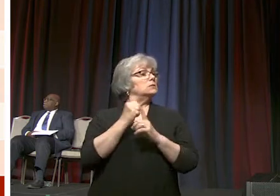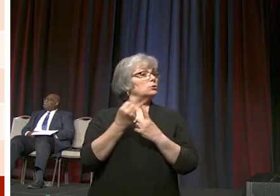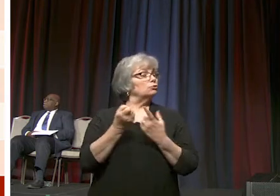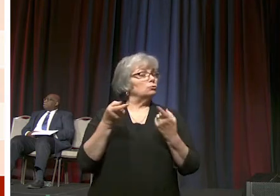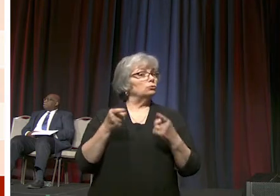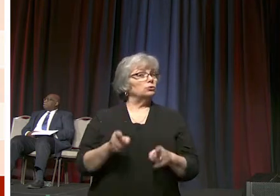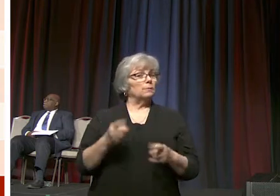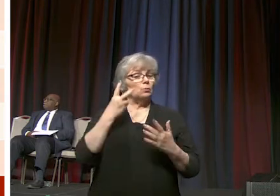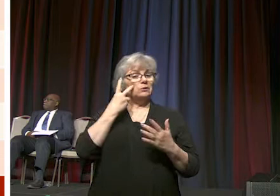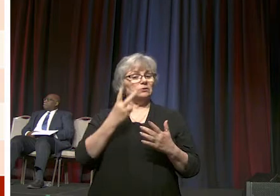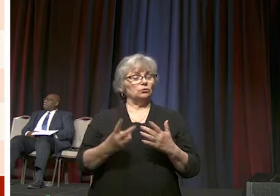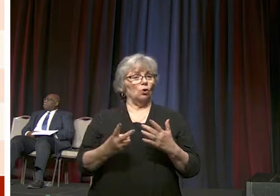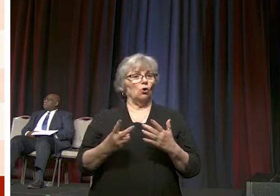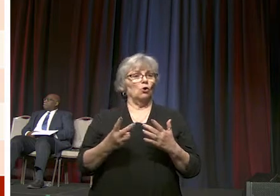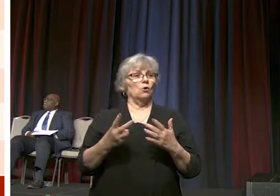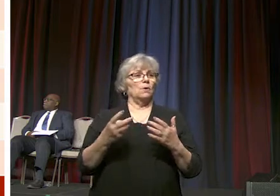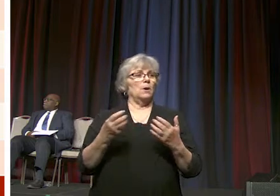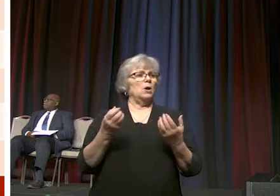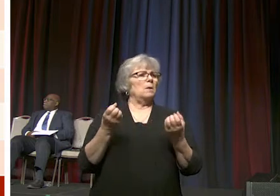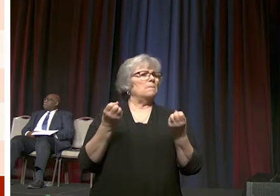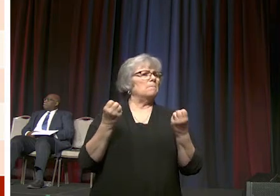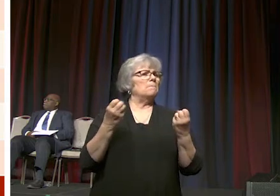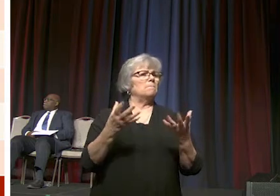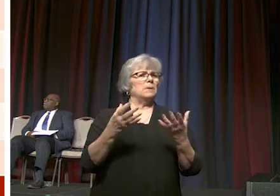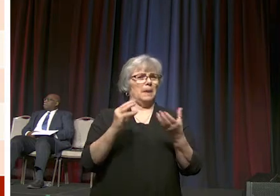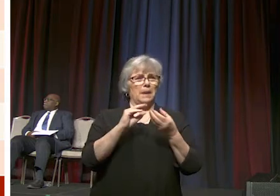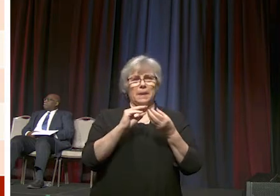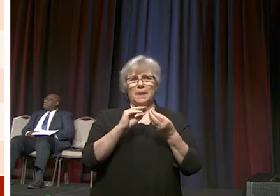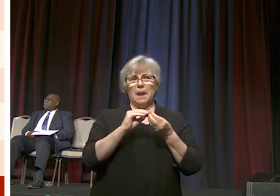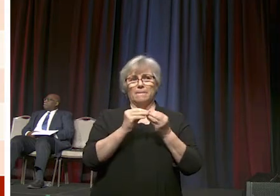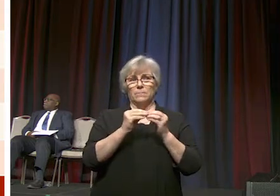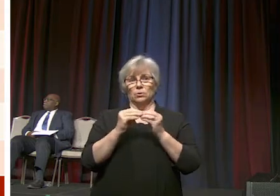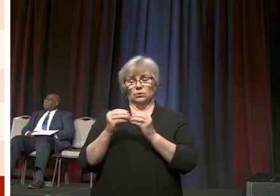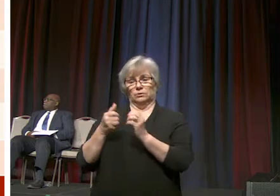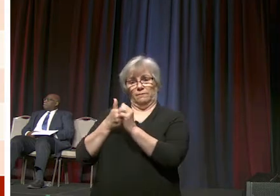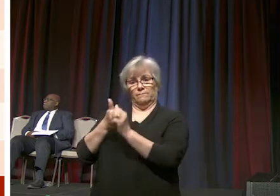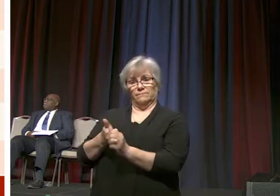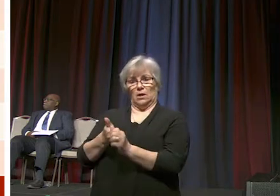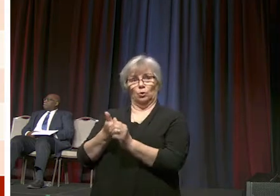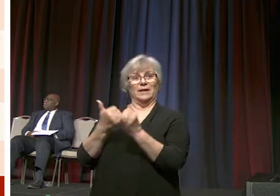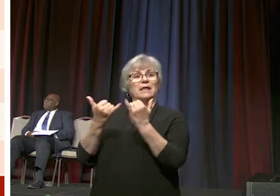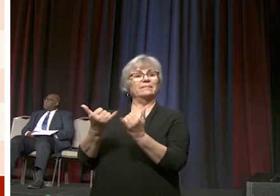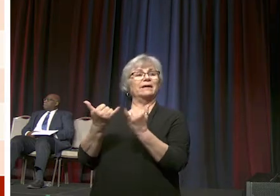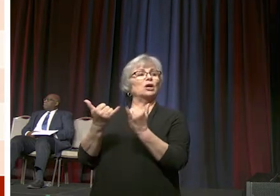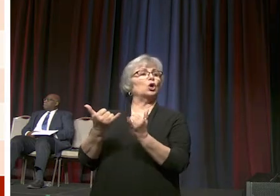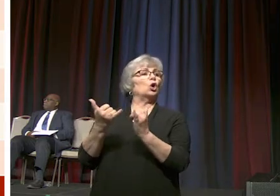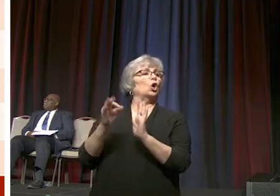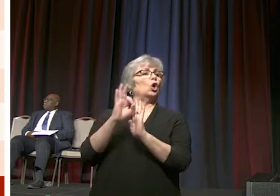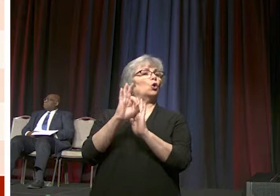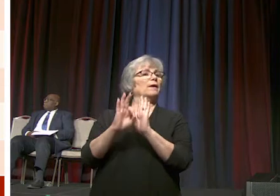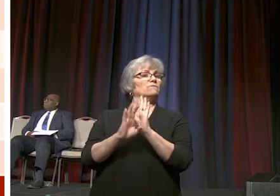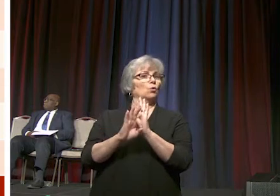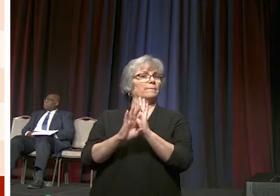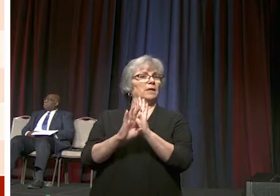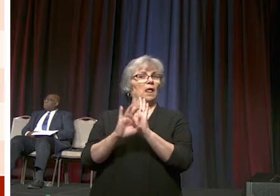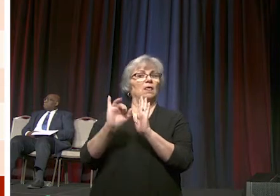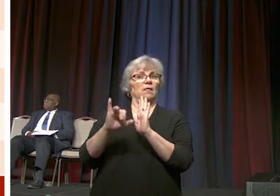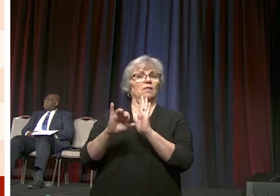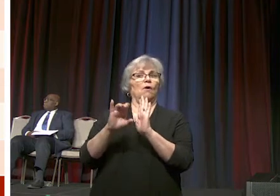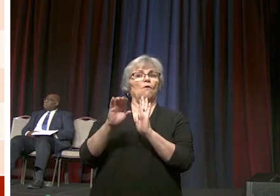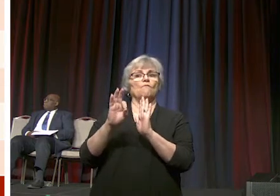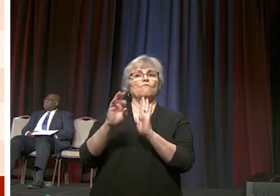was that we had numbers according to the current formula there's a word